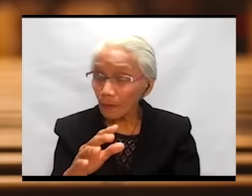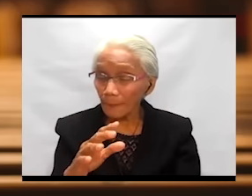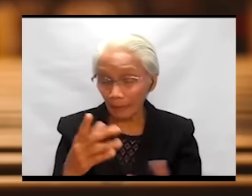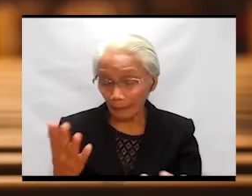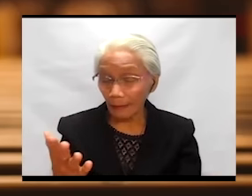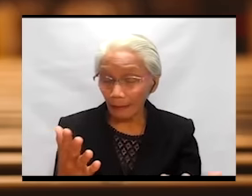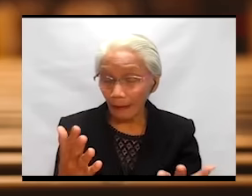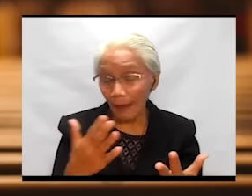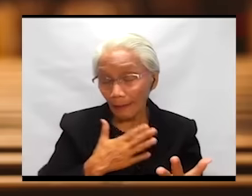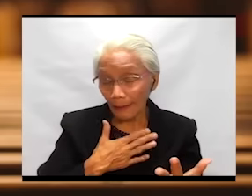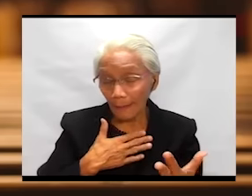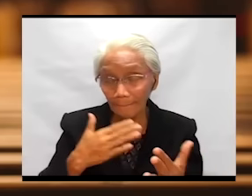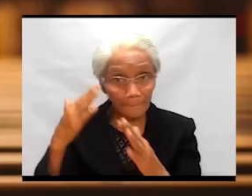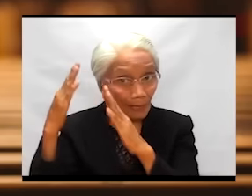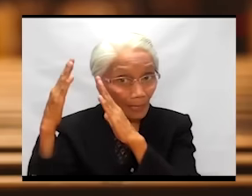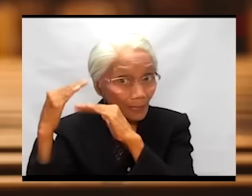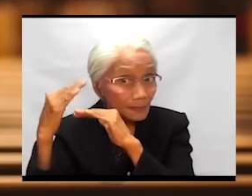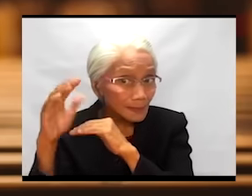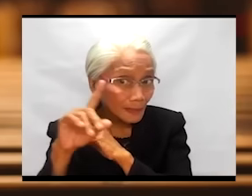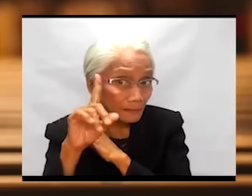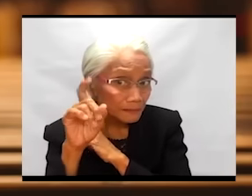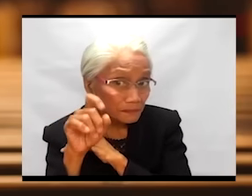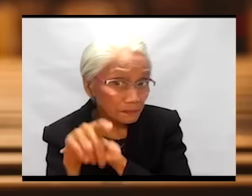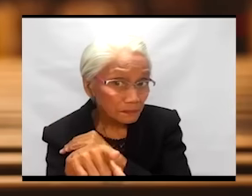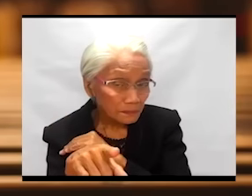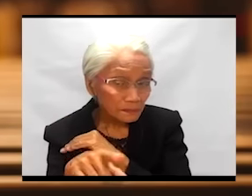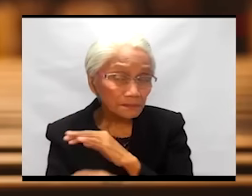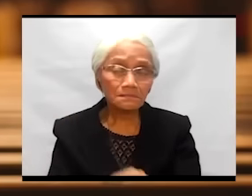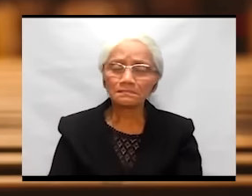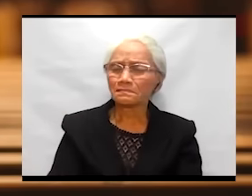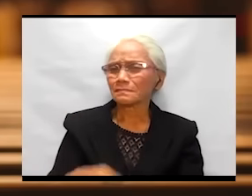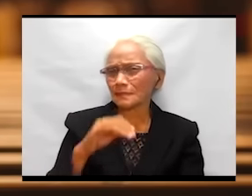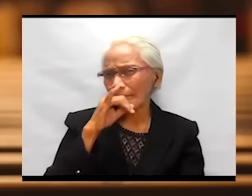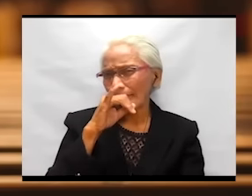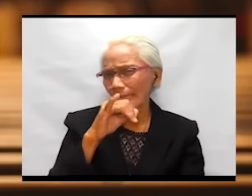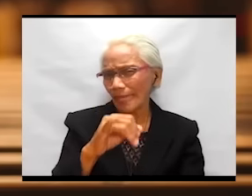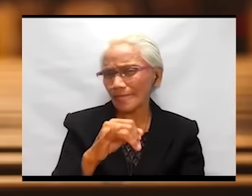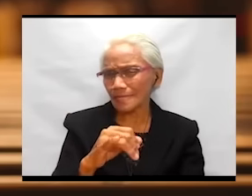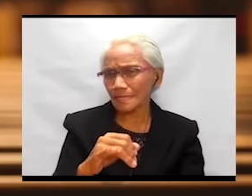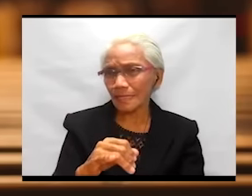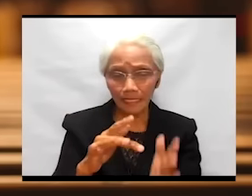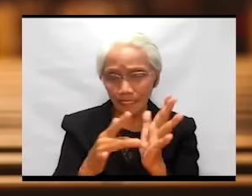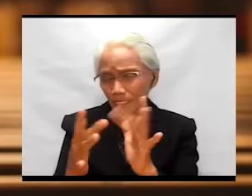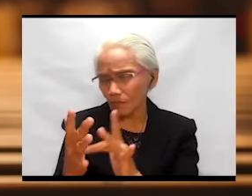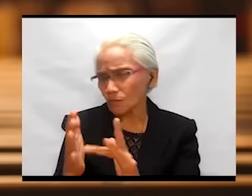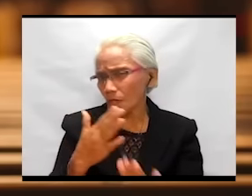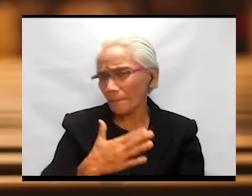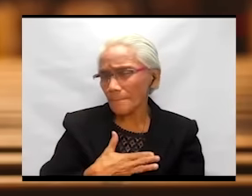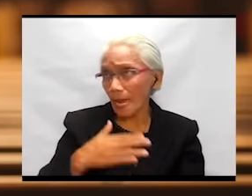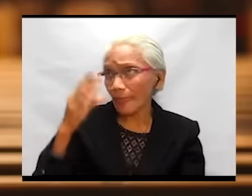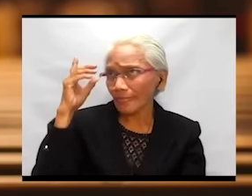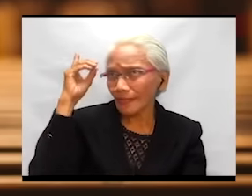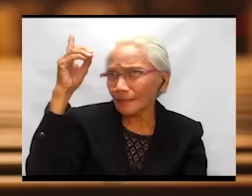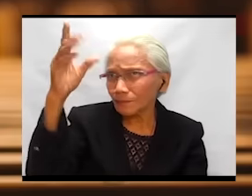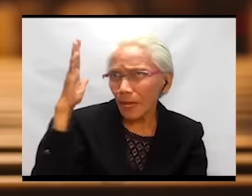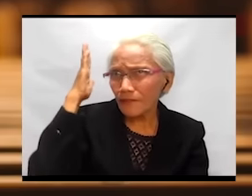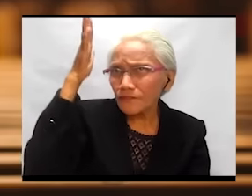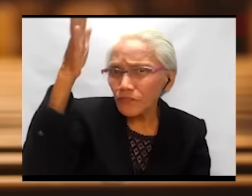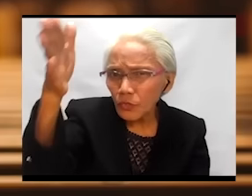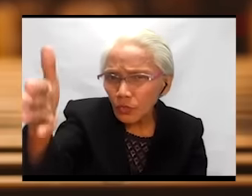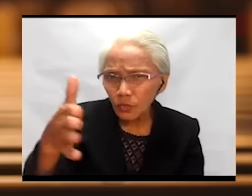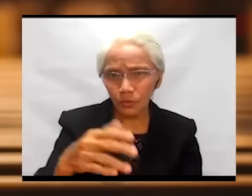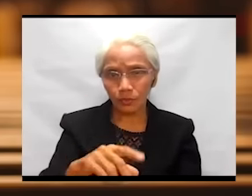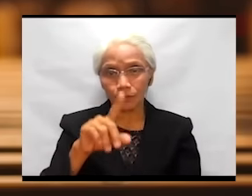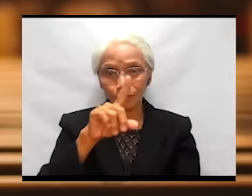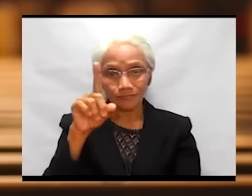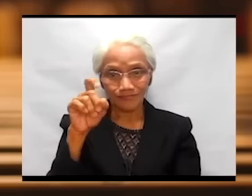ang aking pag-asa. Is Jesus my destination? Is He my